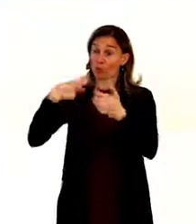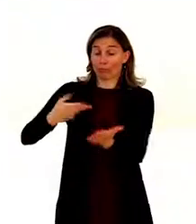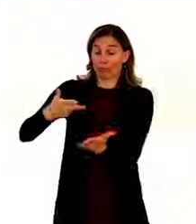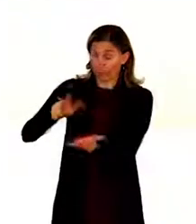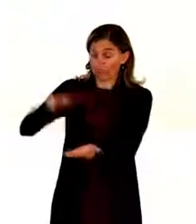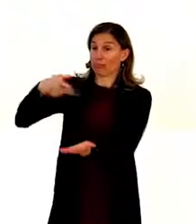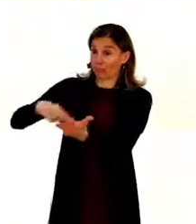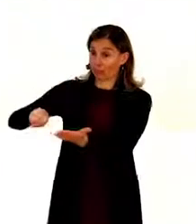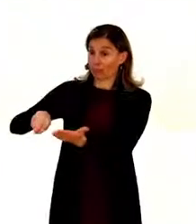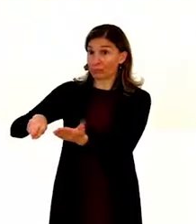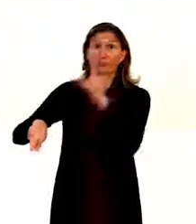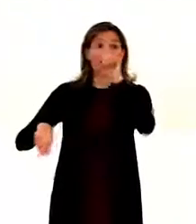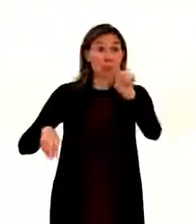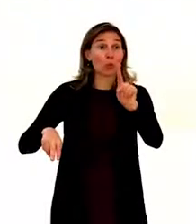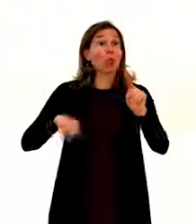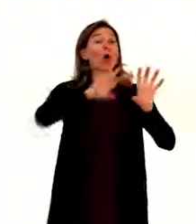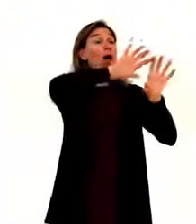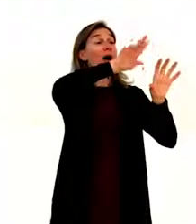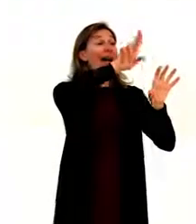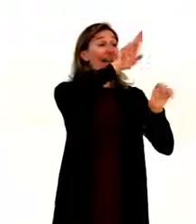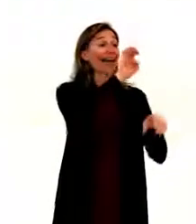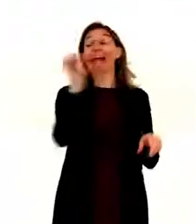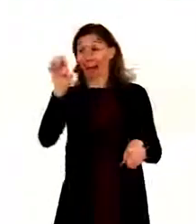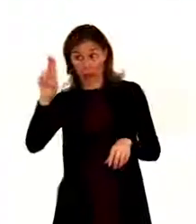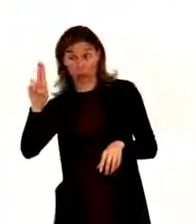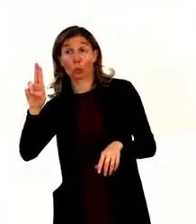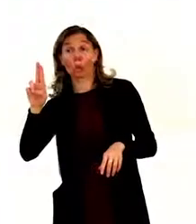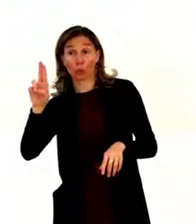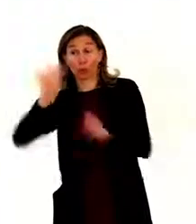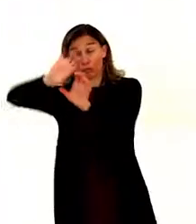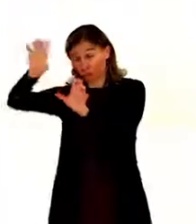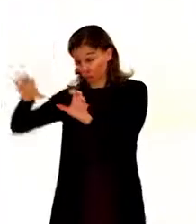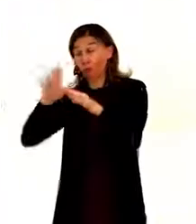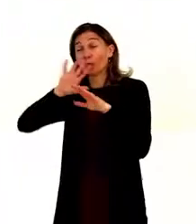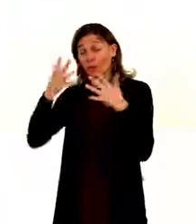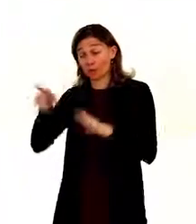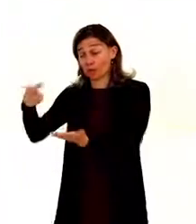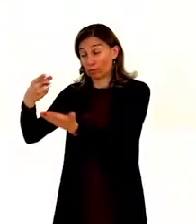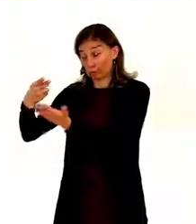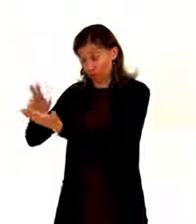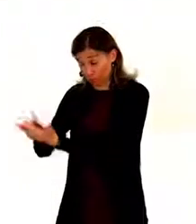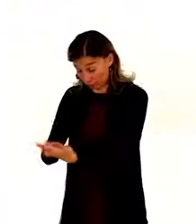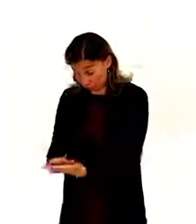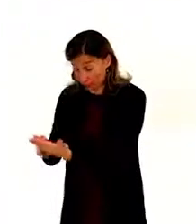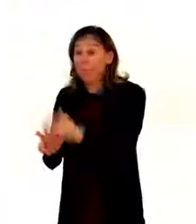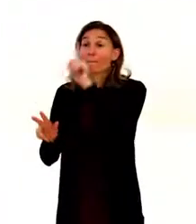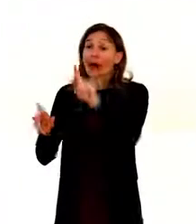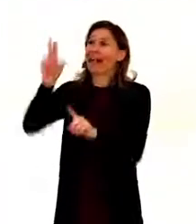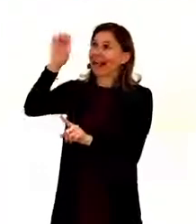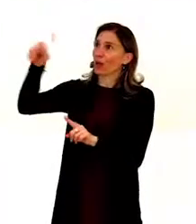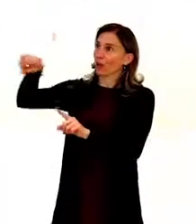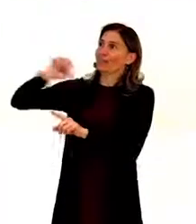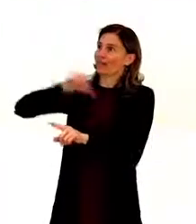So, we have both, all member states of the EU are parties to the convention and the EU itself is party to the convention.